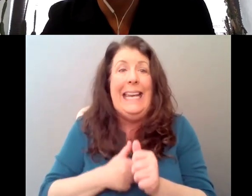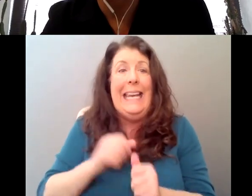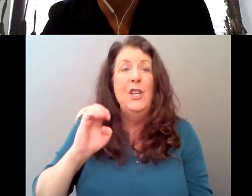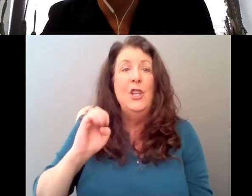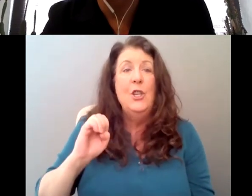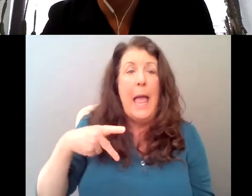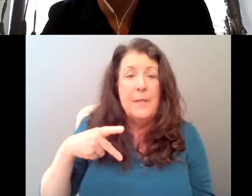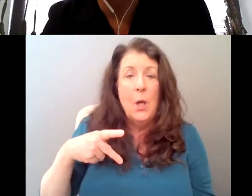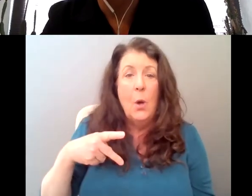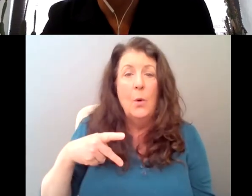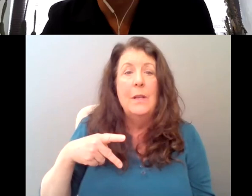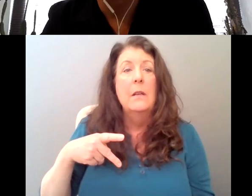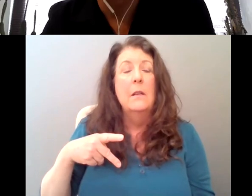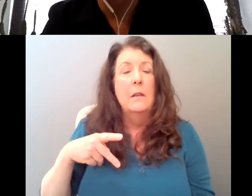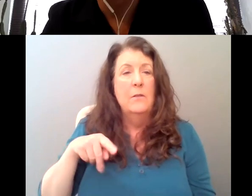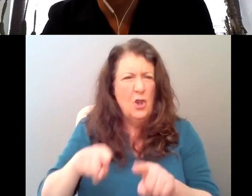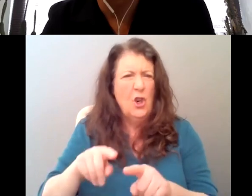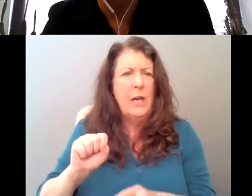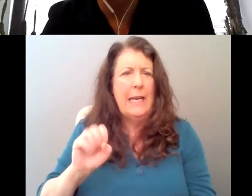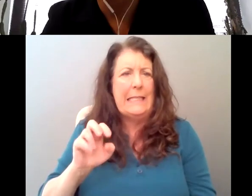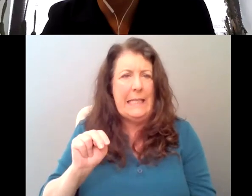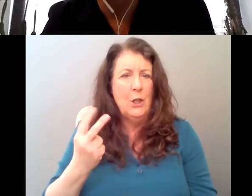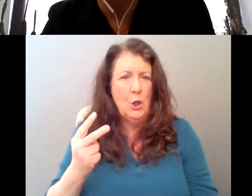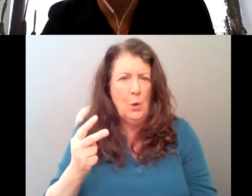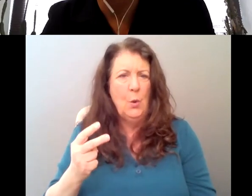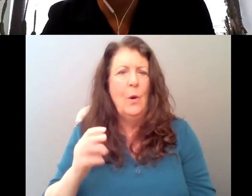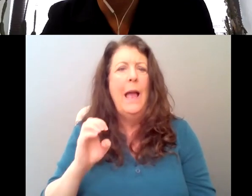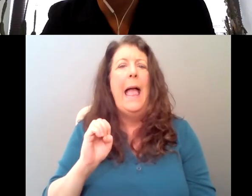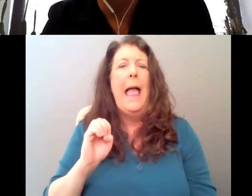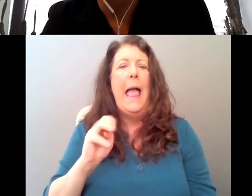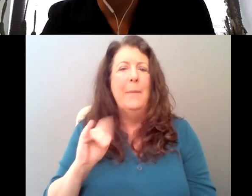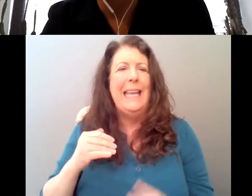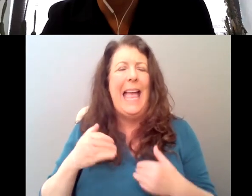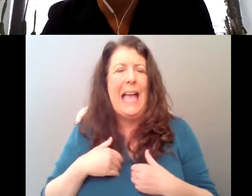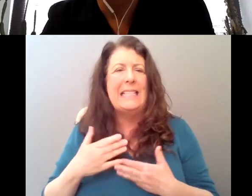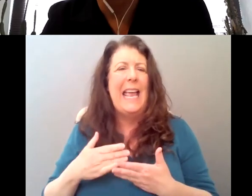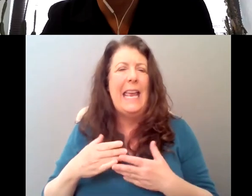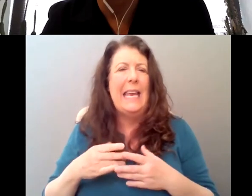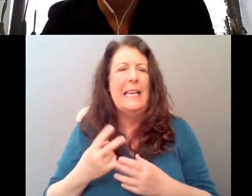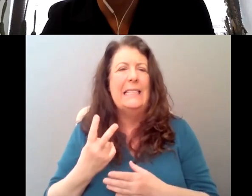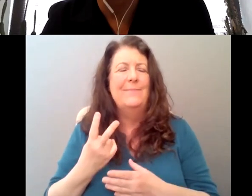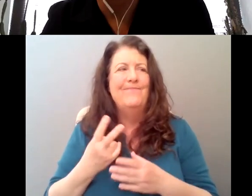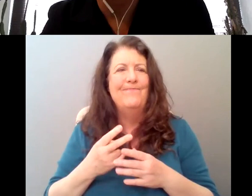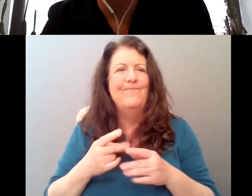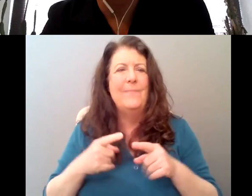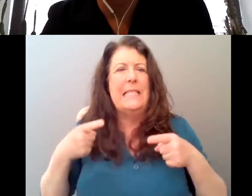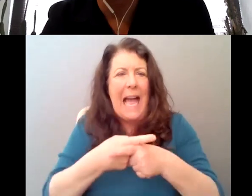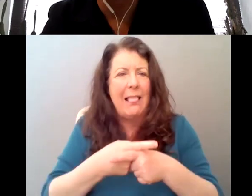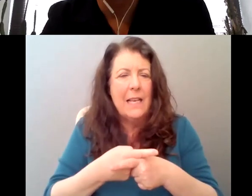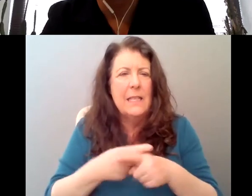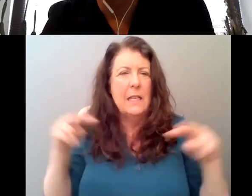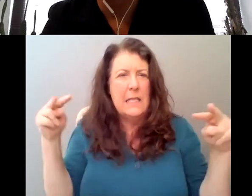of fame or discourse with somebody about fame. So, um, you know, her discussion with Olmstead gives her